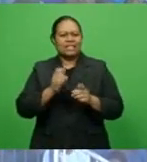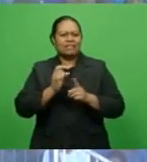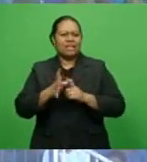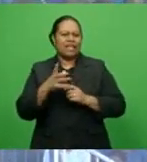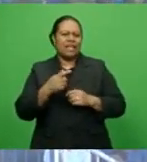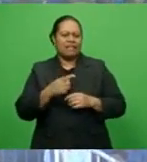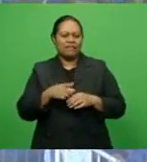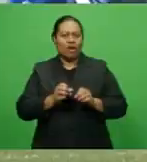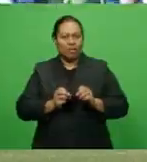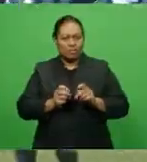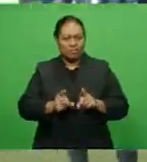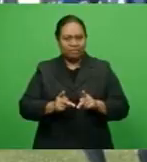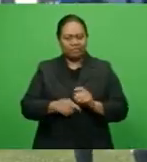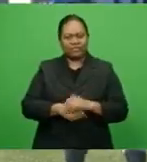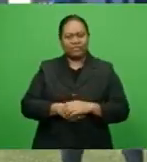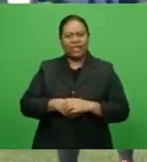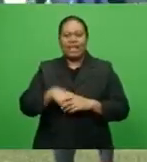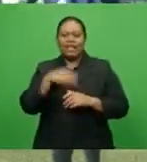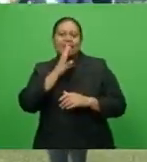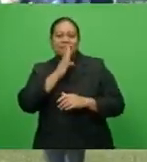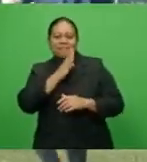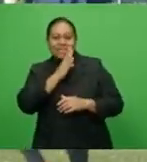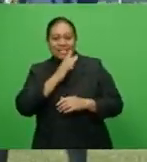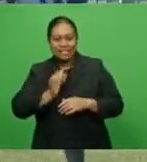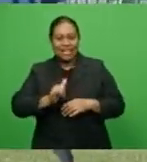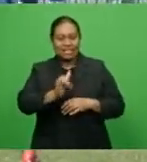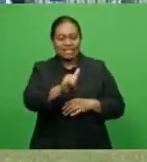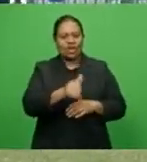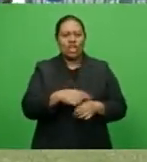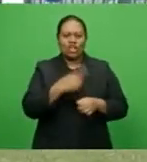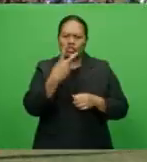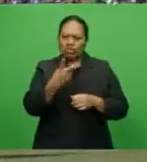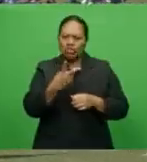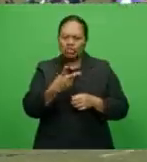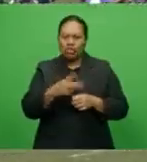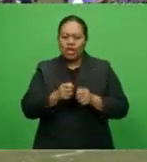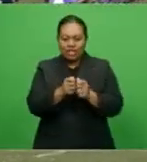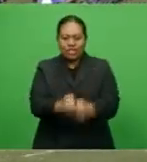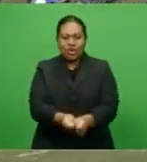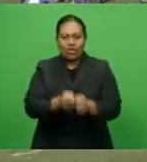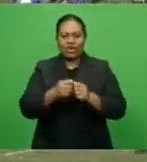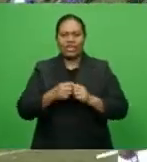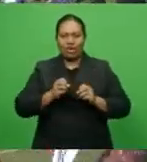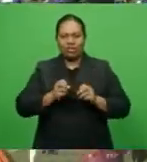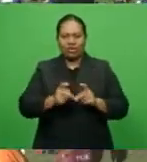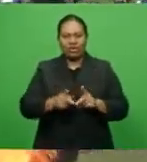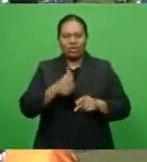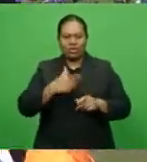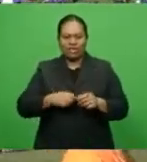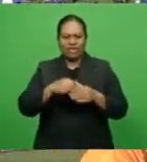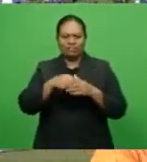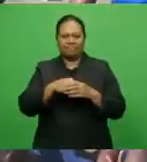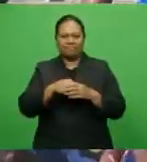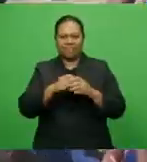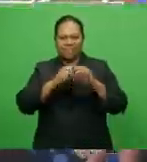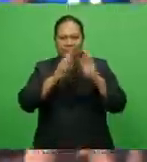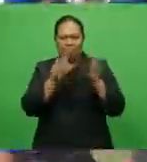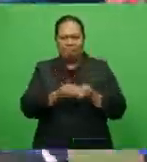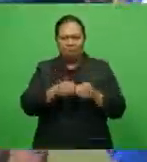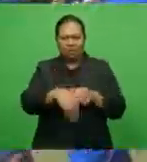that Yasawa misses, the two scoring opportunities because there's a drop ball on the line. We're so fortunate.